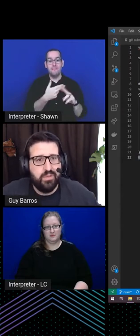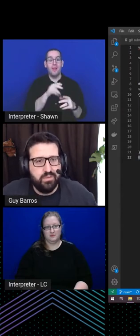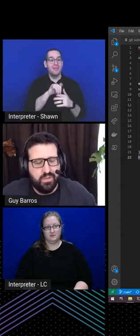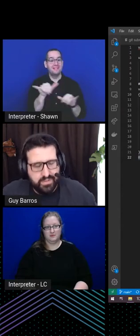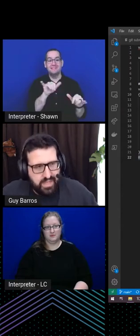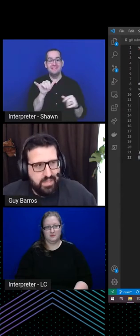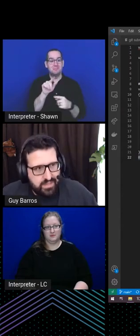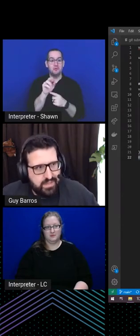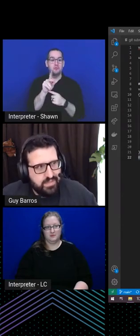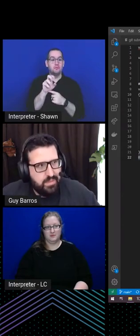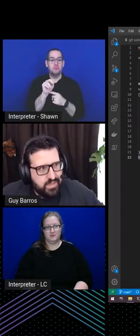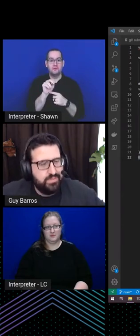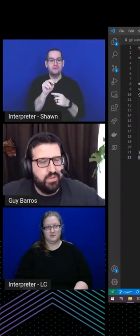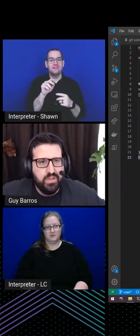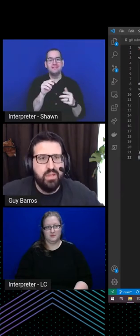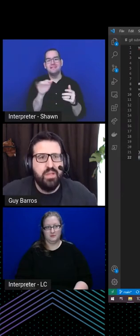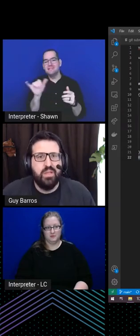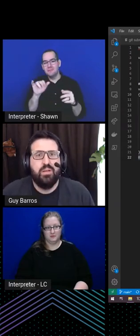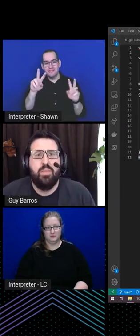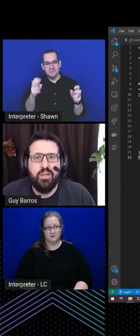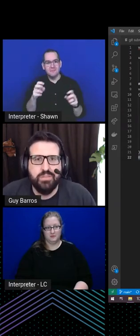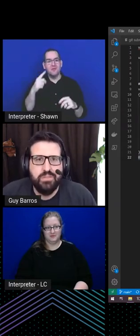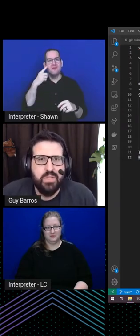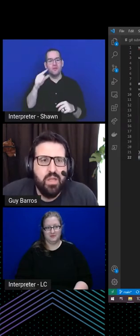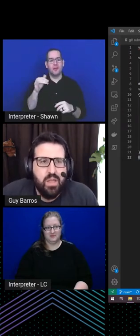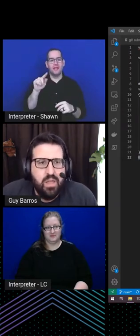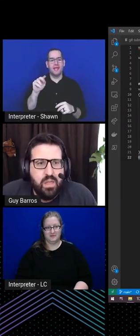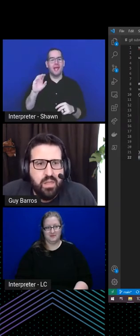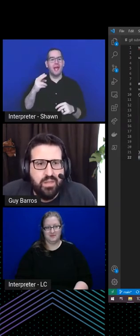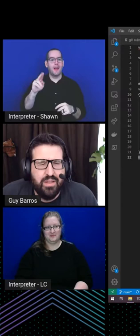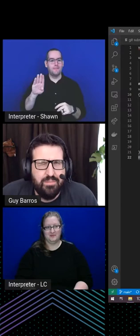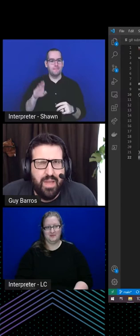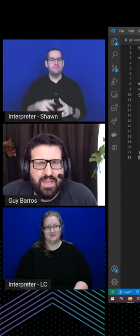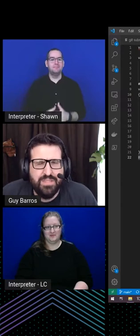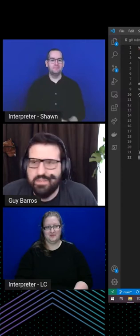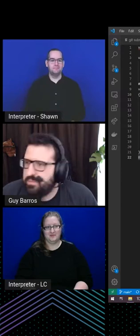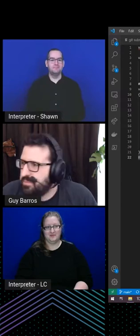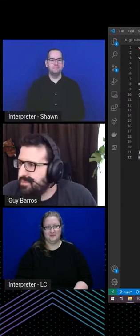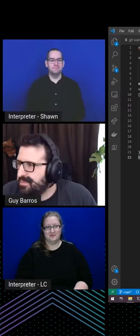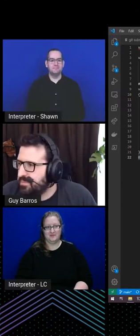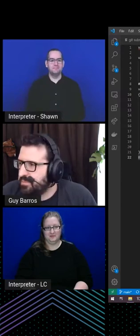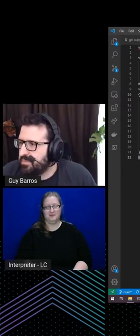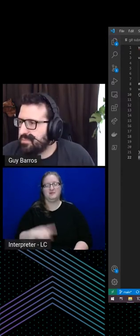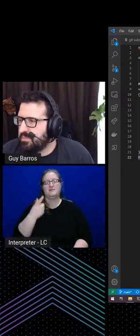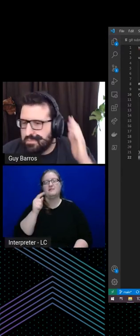tokens for, exactly the same subject for GitHub Actions.